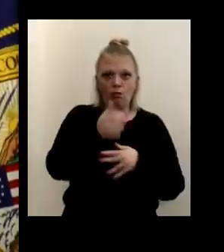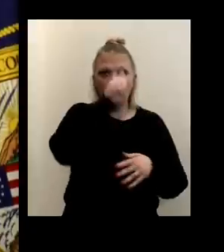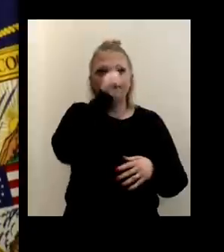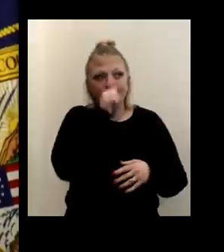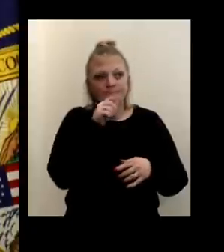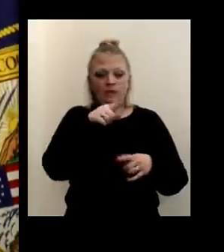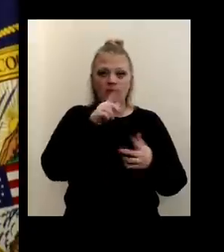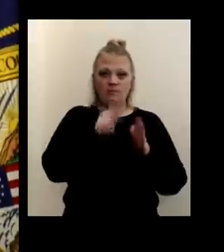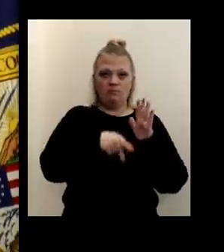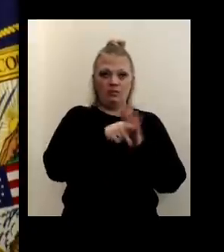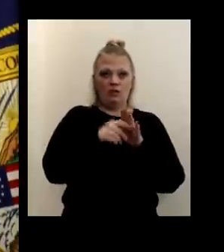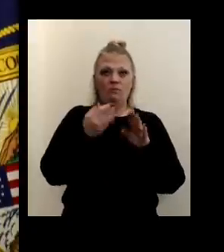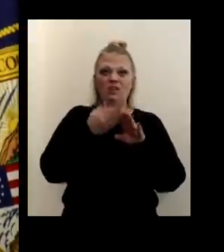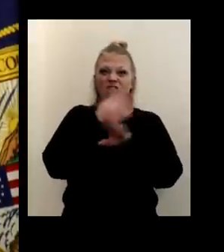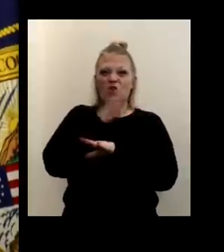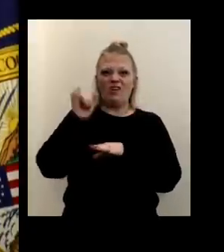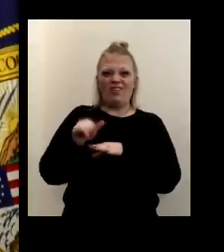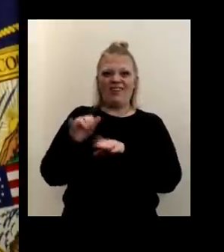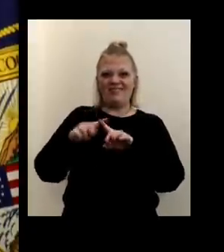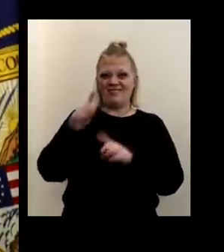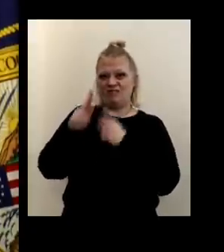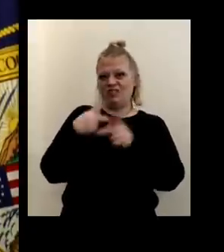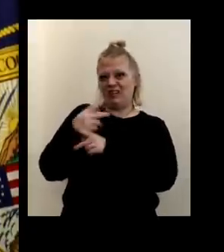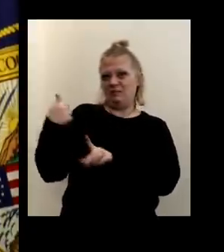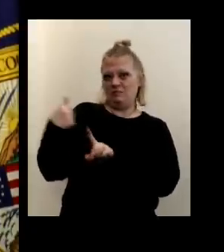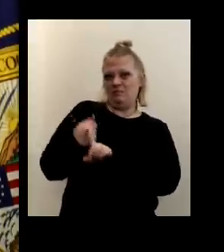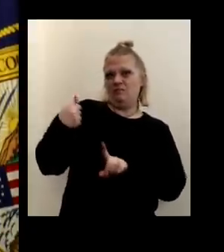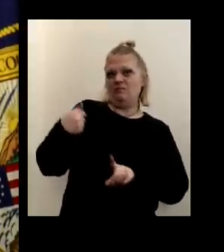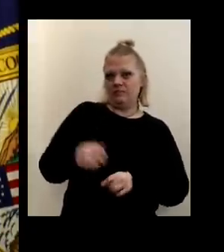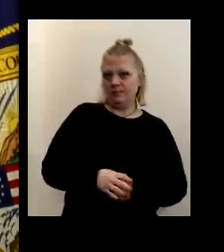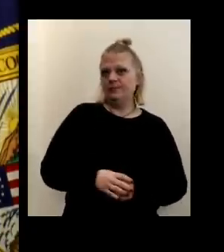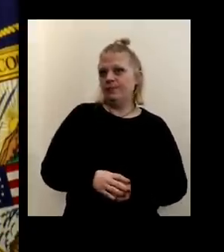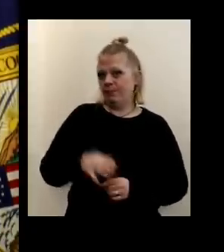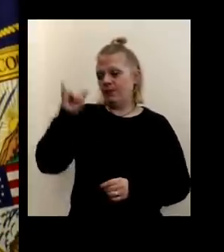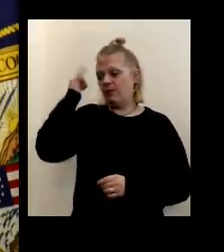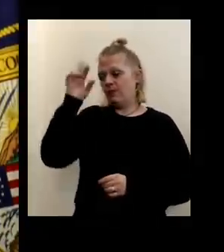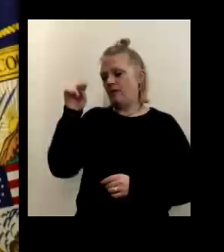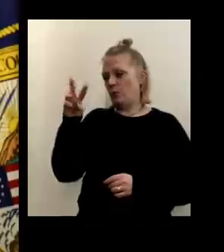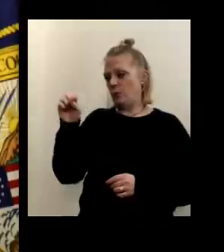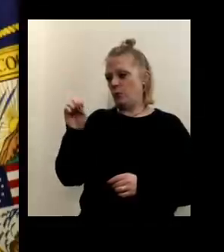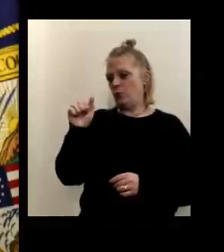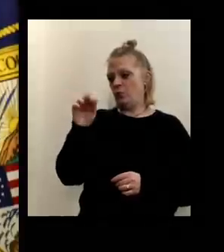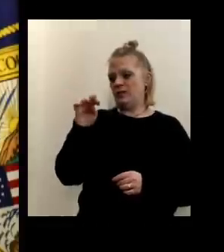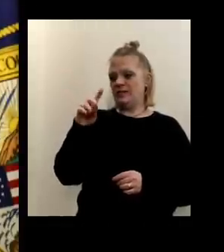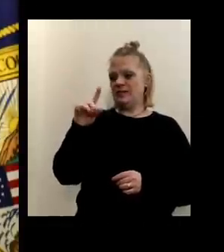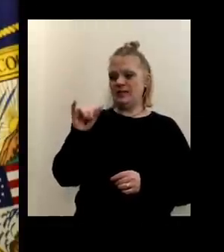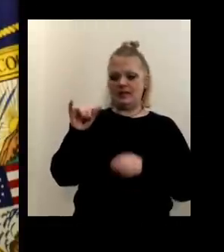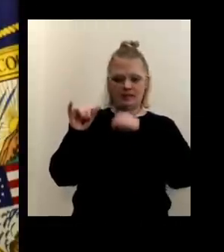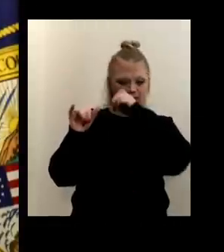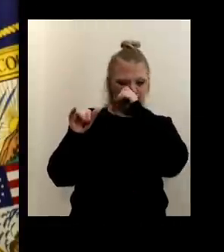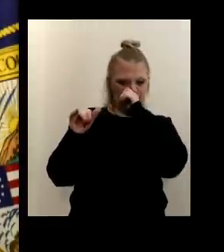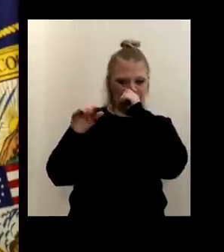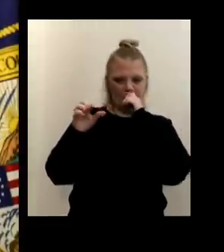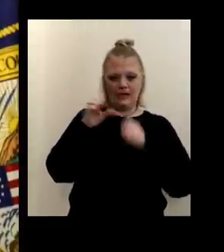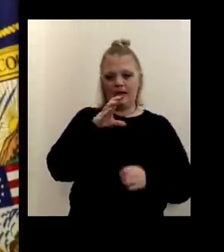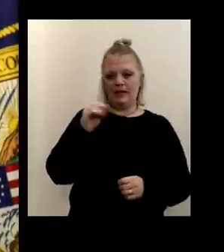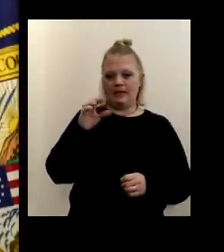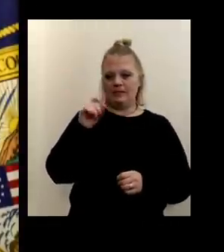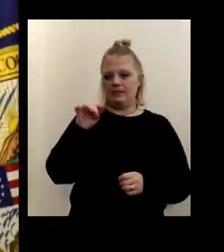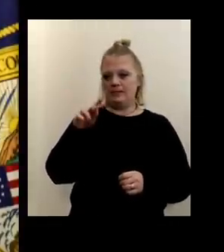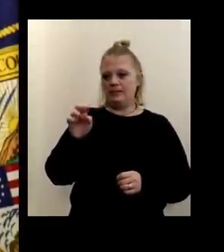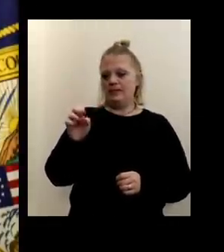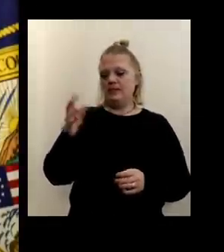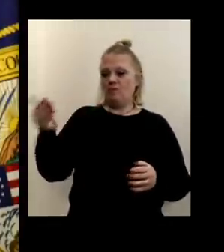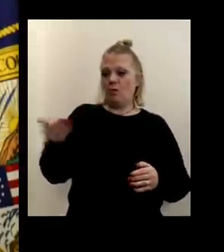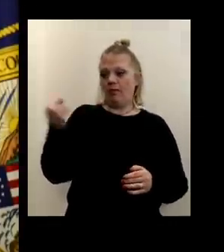uh, before, especially that variant hits, uh, the Buffalo news, Sandy Tan and Steve Watson. Welcome back Sandy. If your